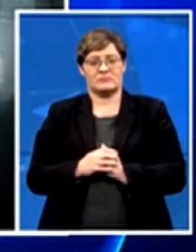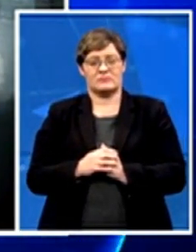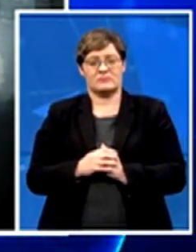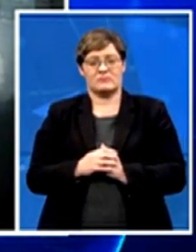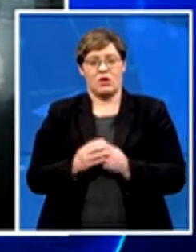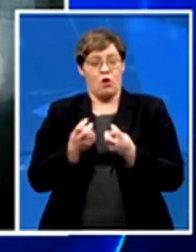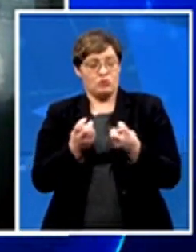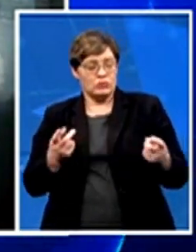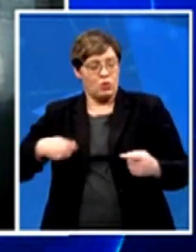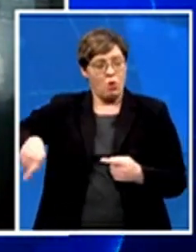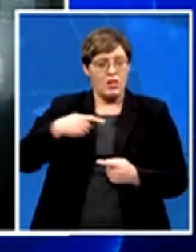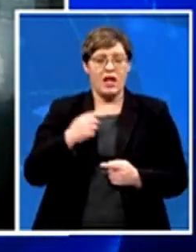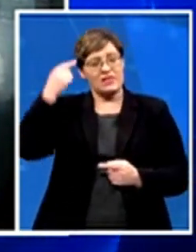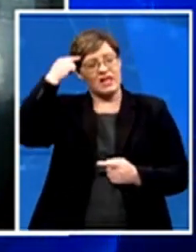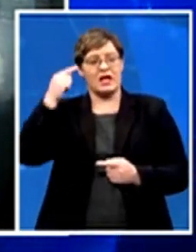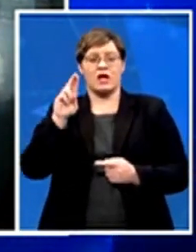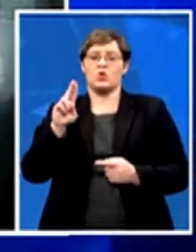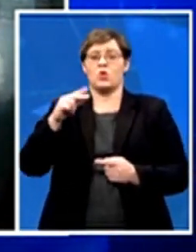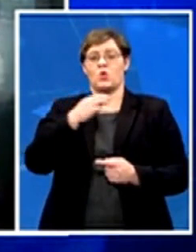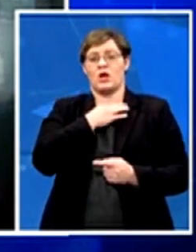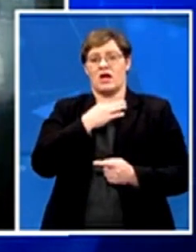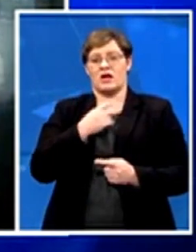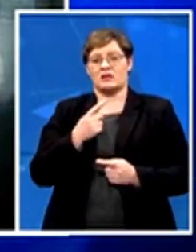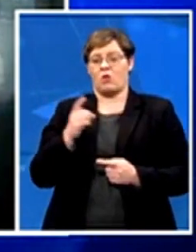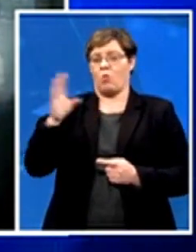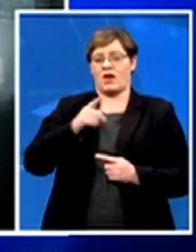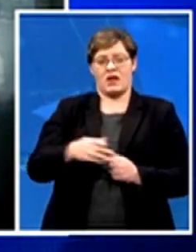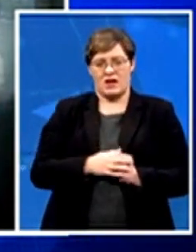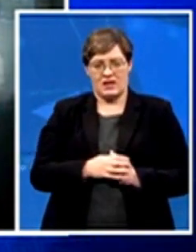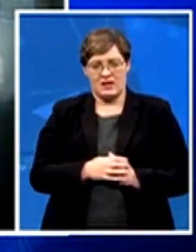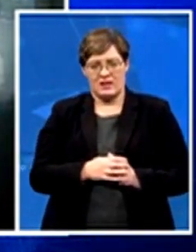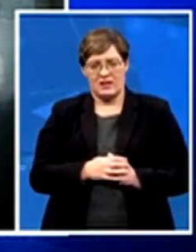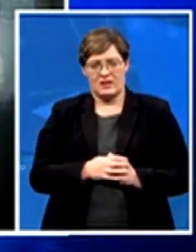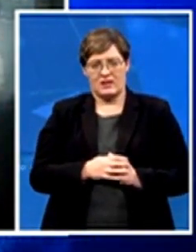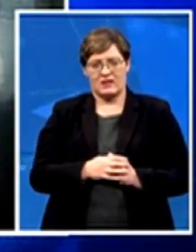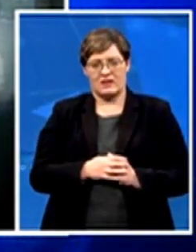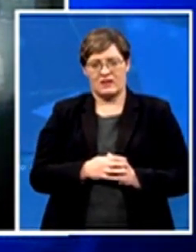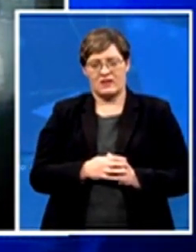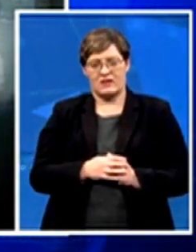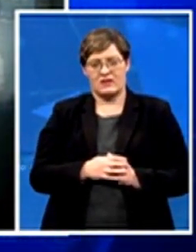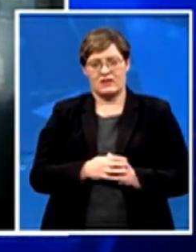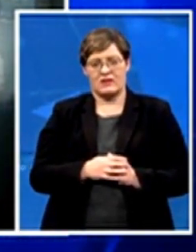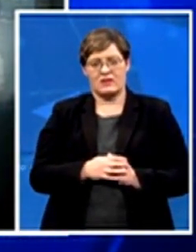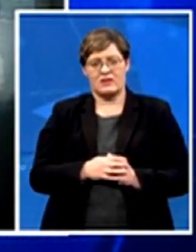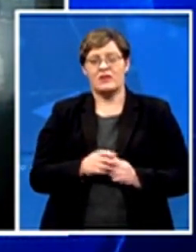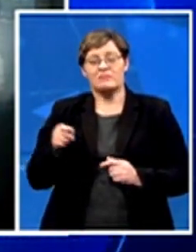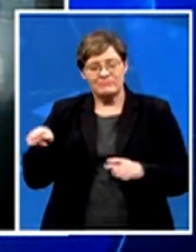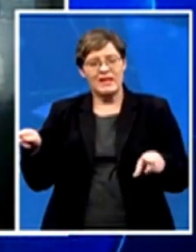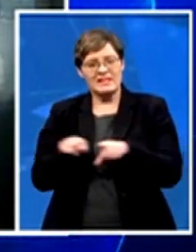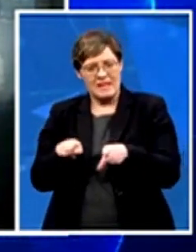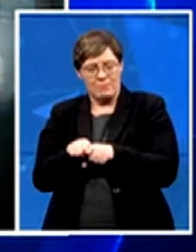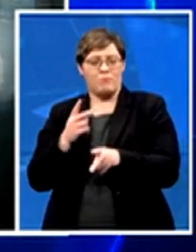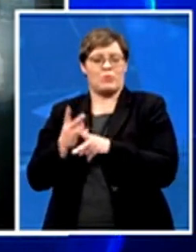just have one force. No, they all have regional county forces. And they were also uncorporated. Cobra was set up